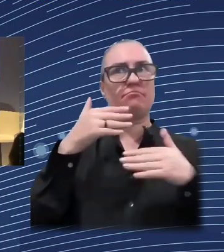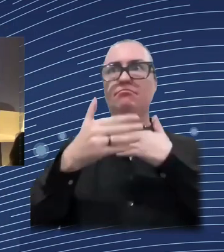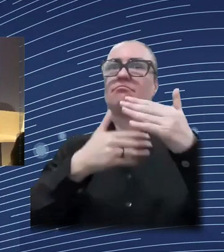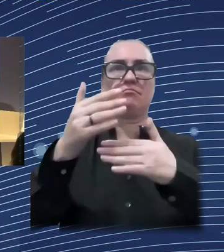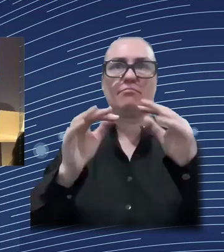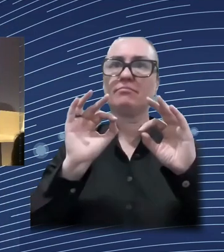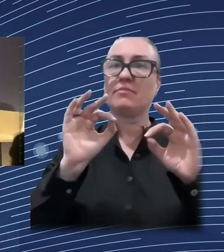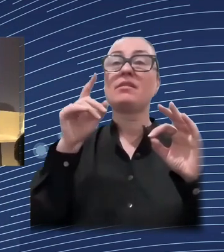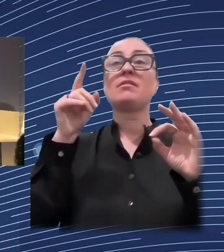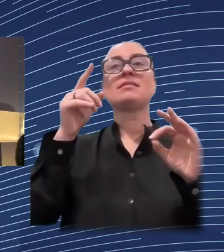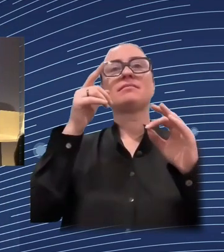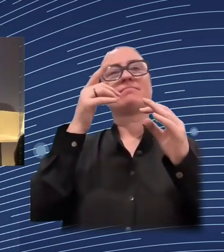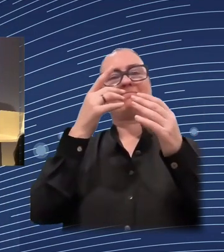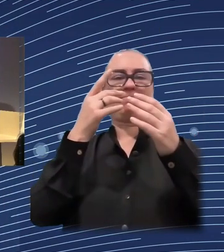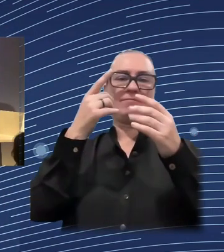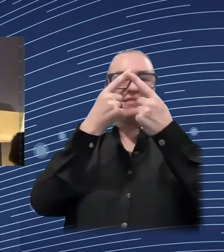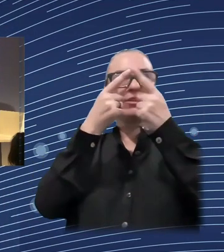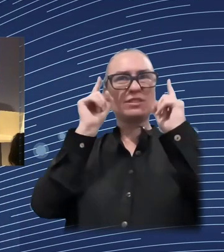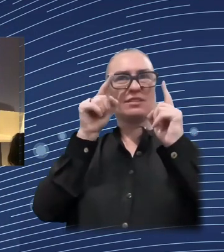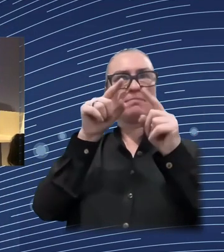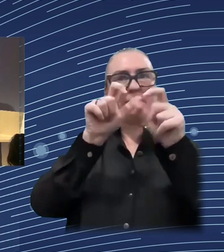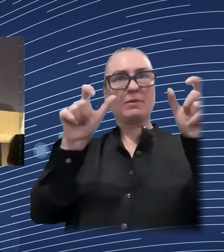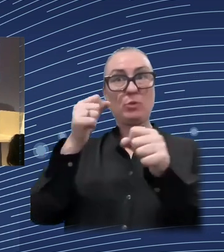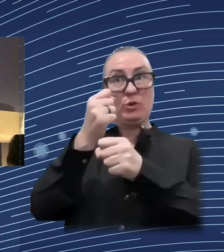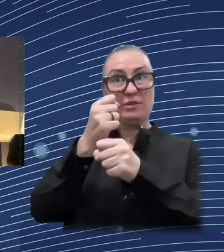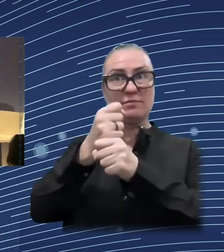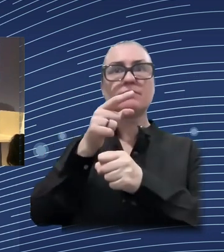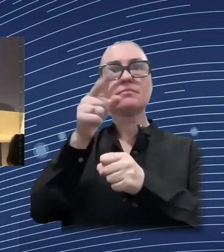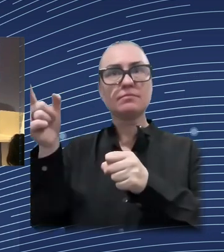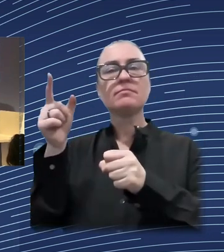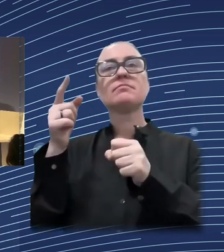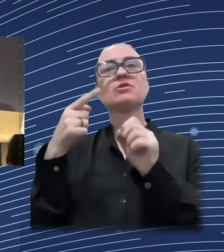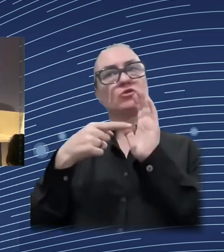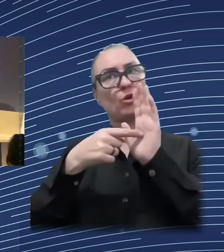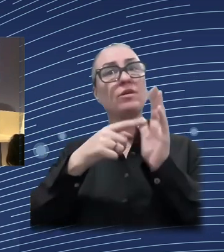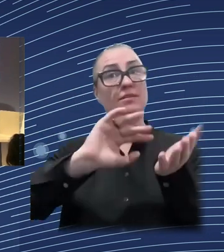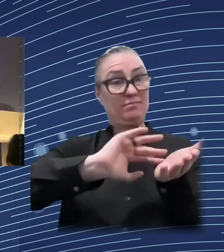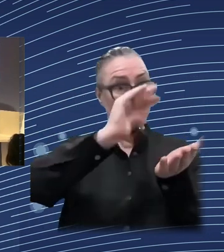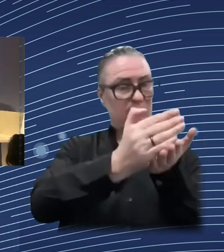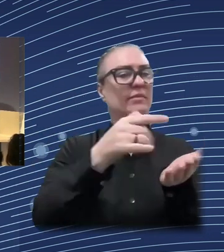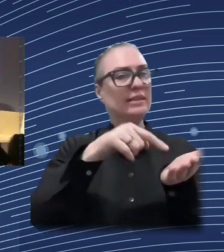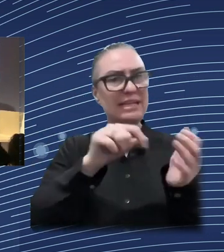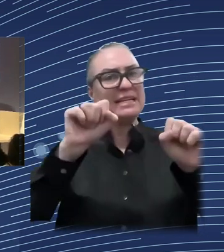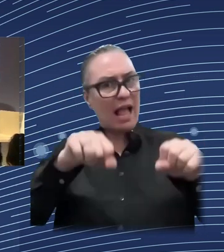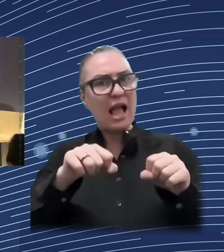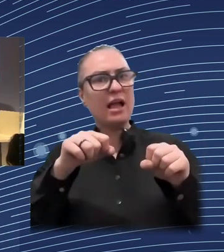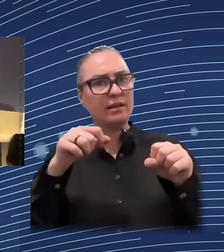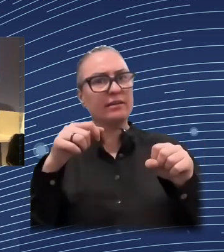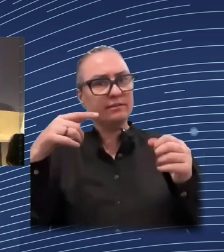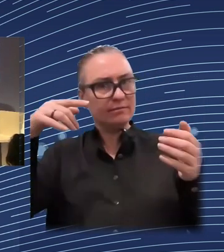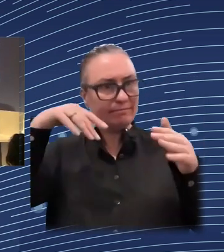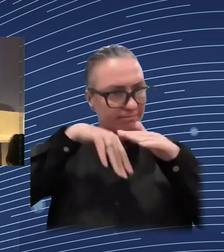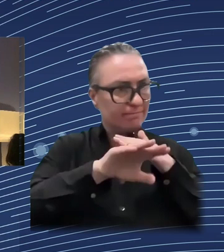on to what extent we can stress test public policies to various